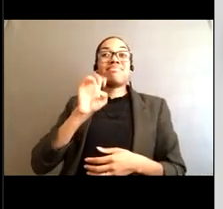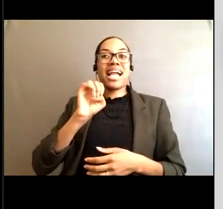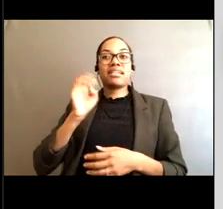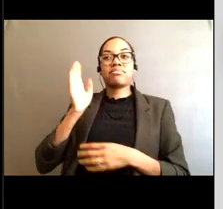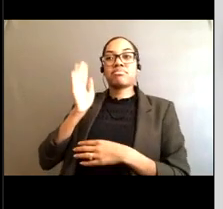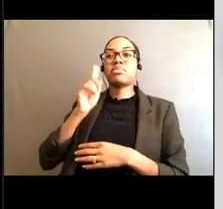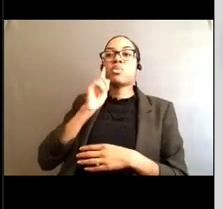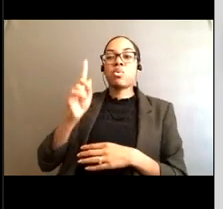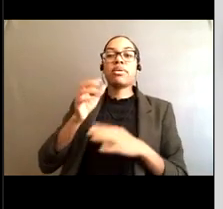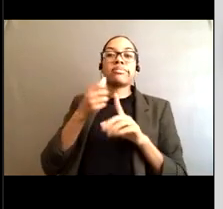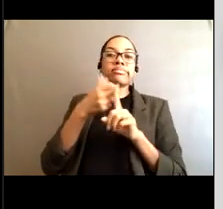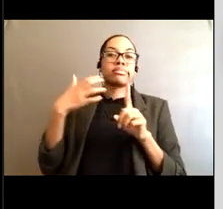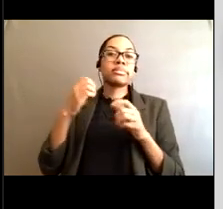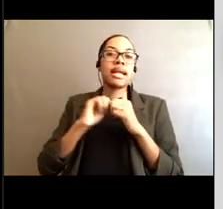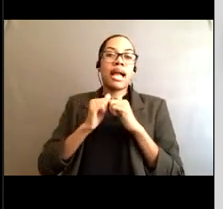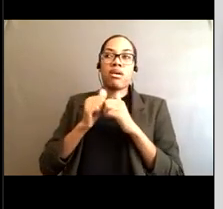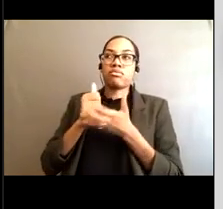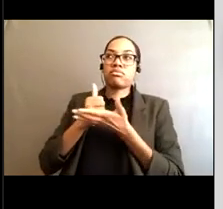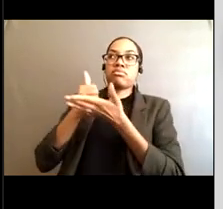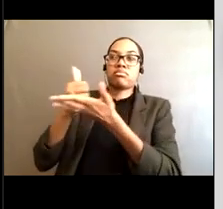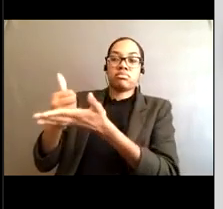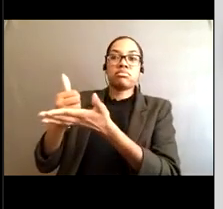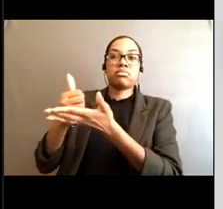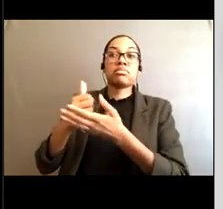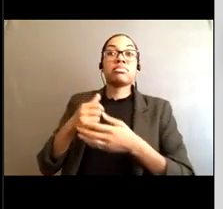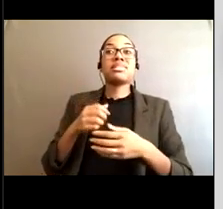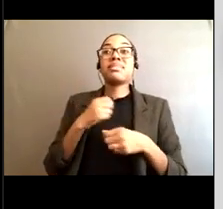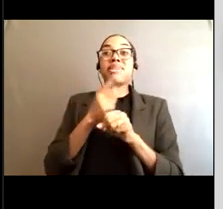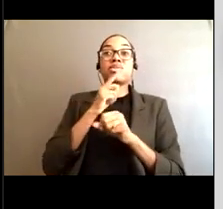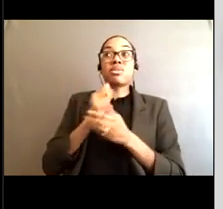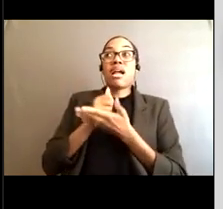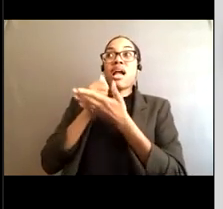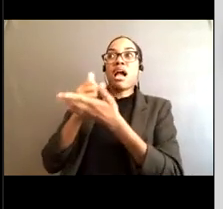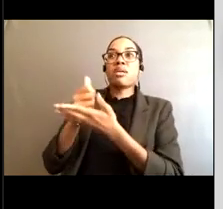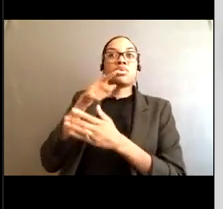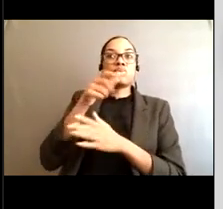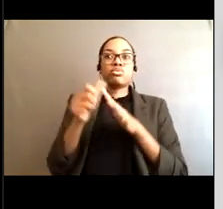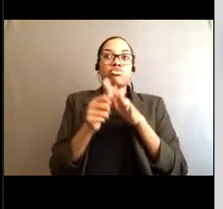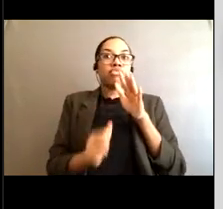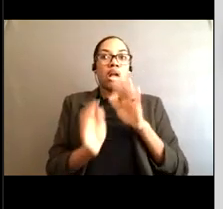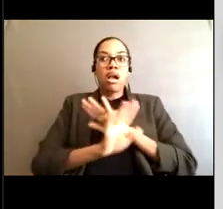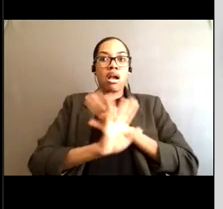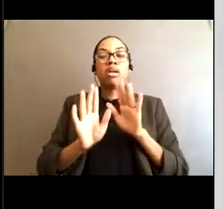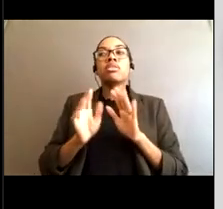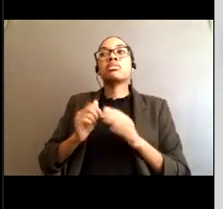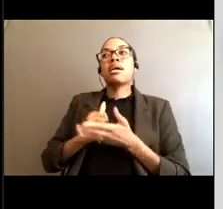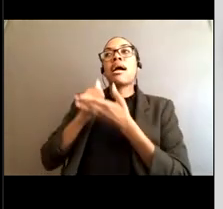trying to help someone else so that you don't become, you know, a rip current fatality.